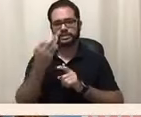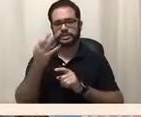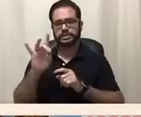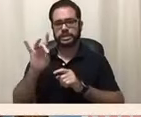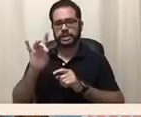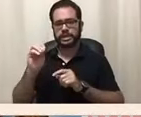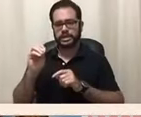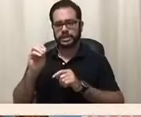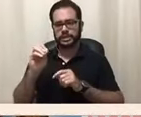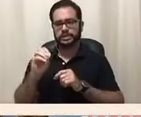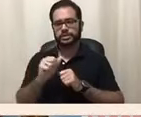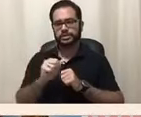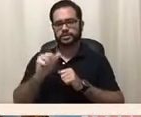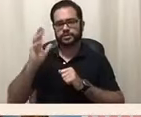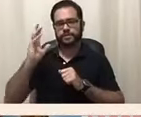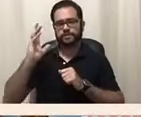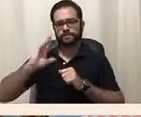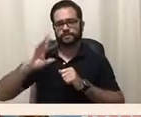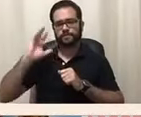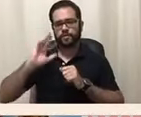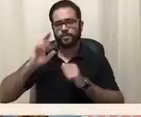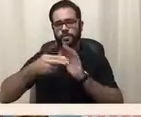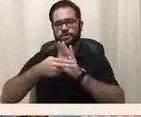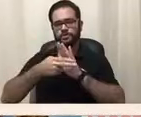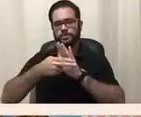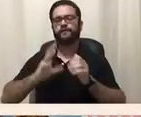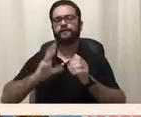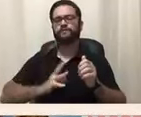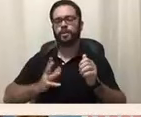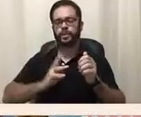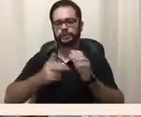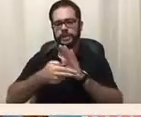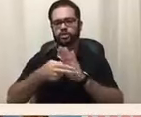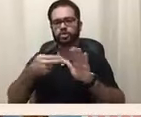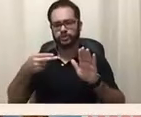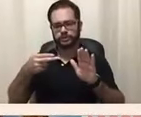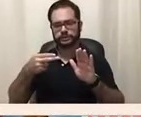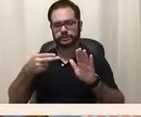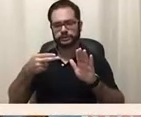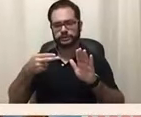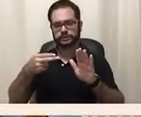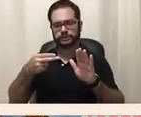to be uh established for uh attention deficit disorder